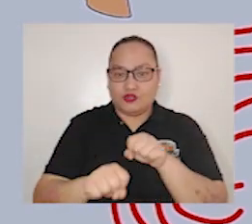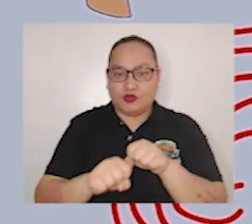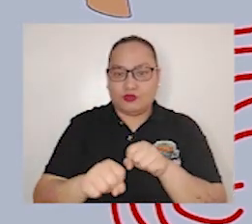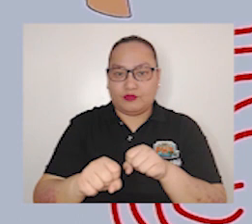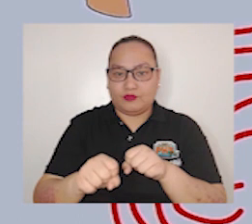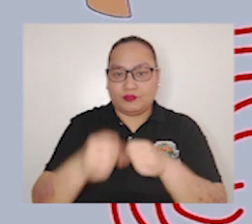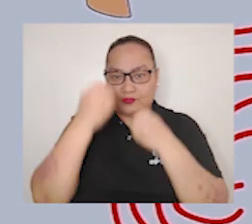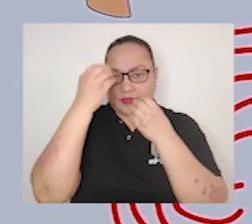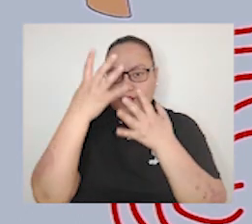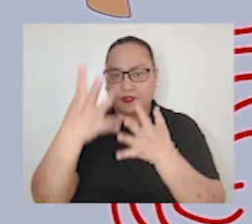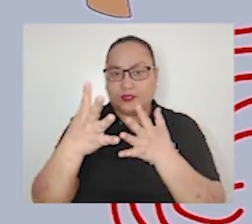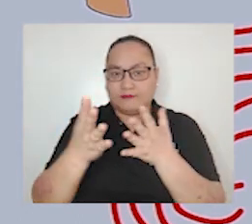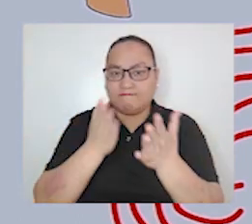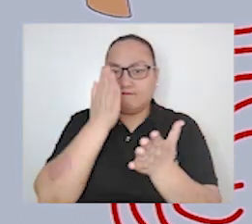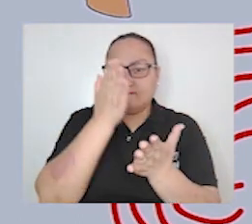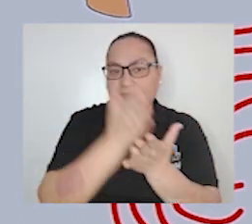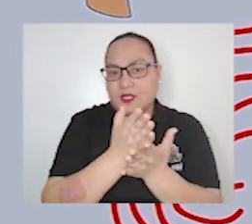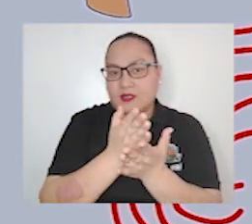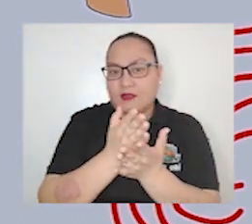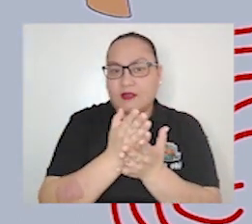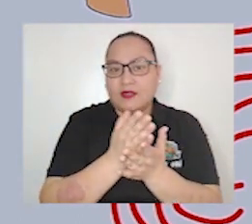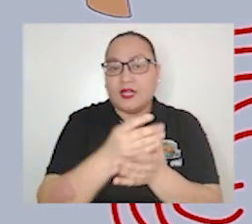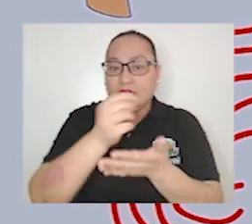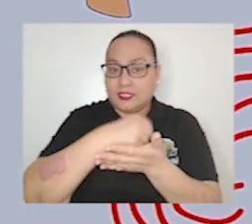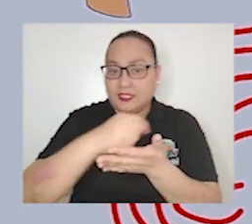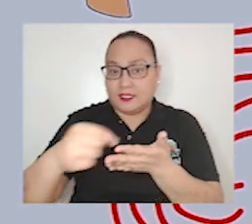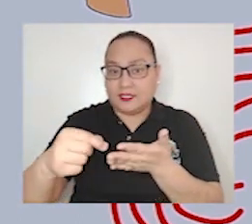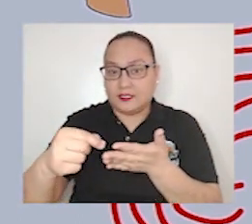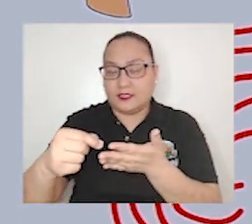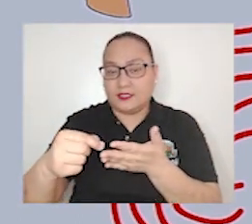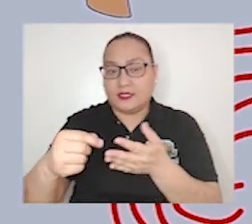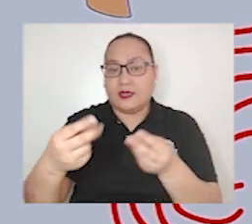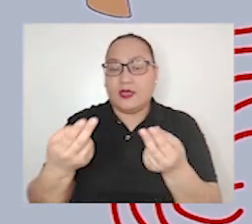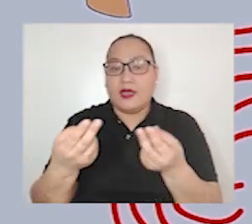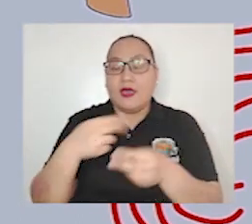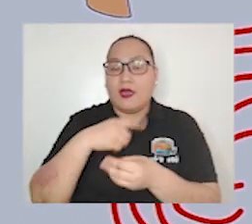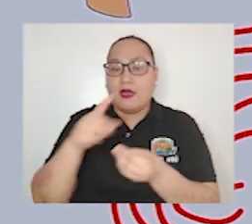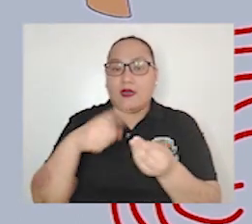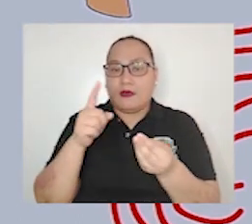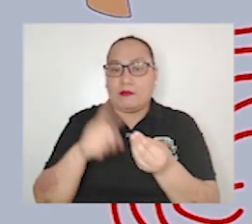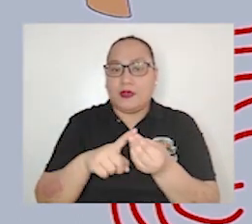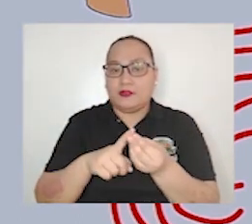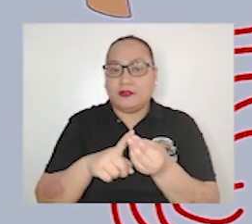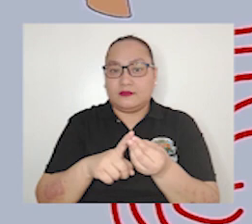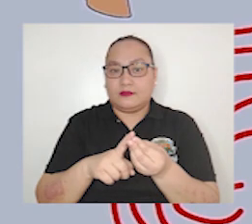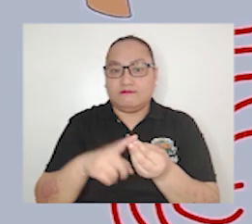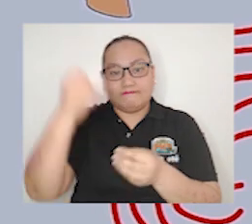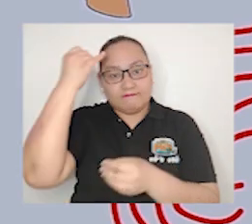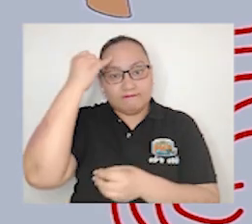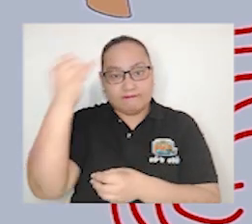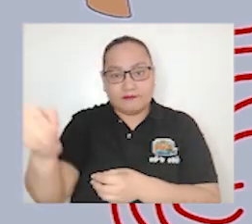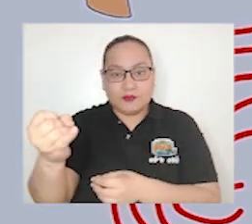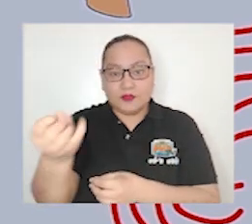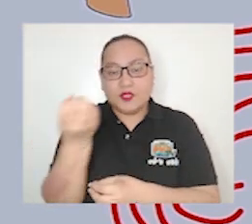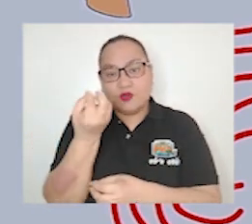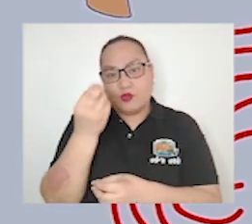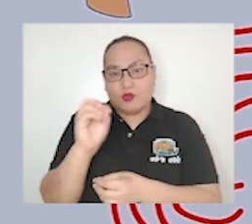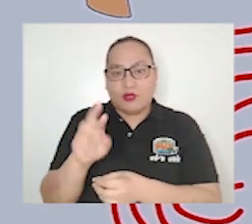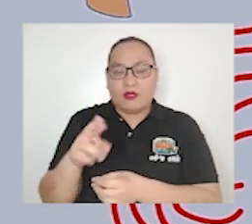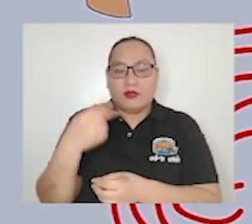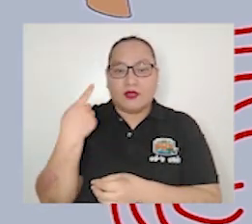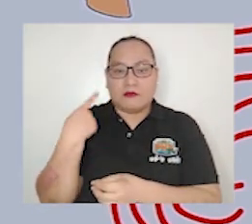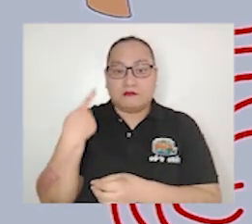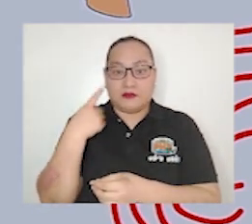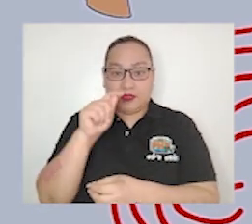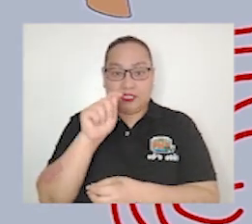people reach the proper authorities by writing about their ordeals or by airing them on TV or the